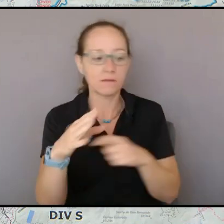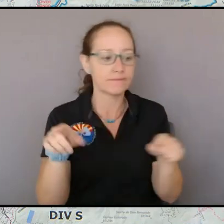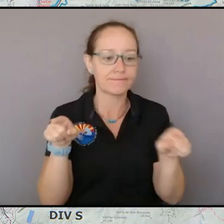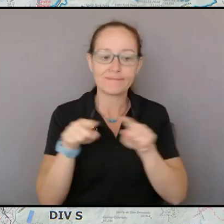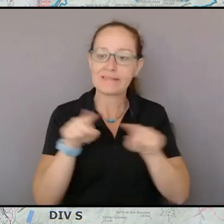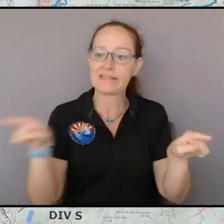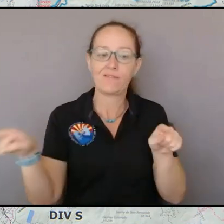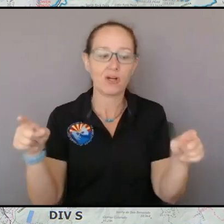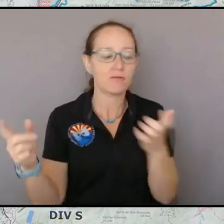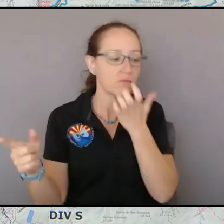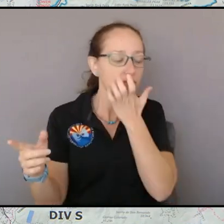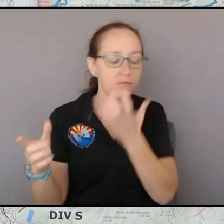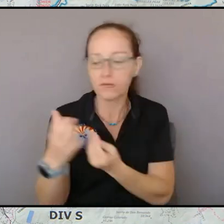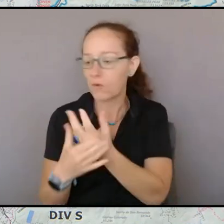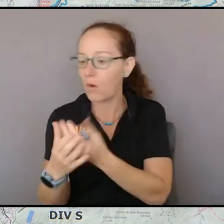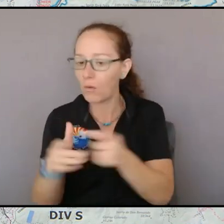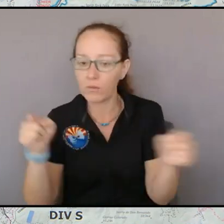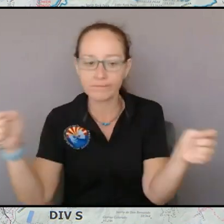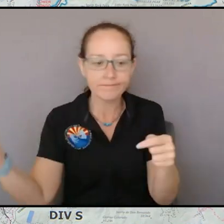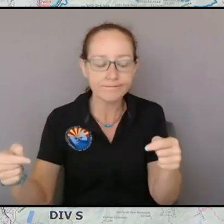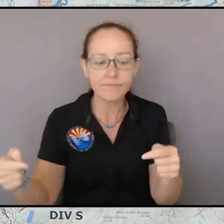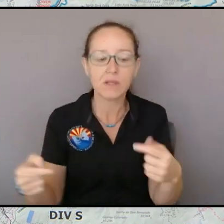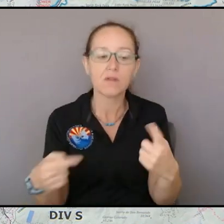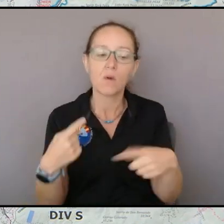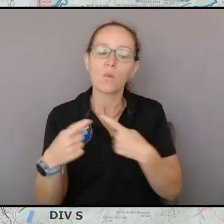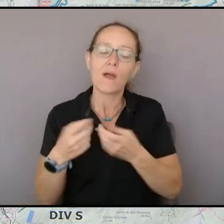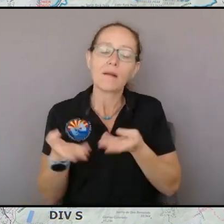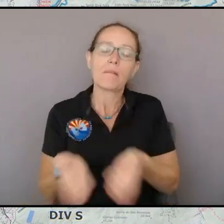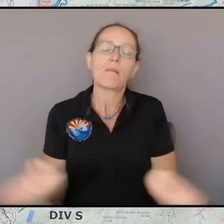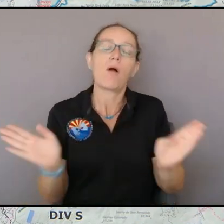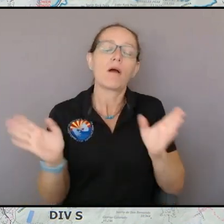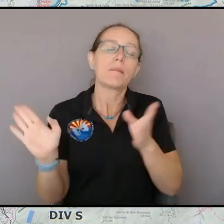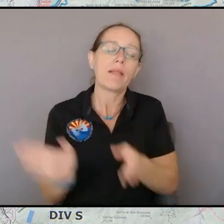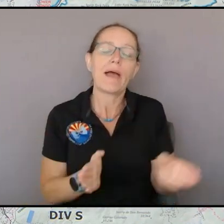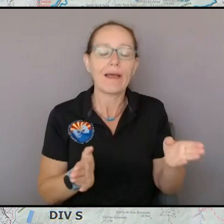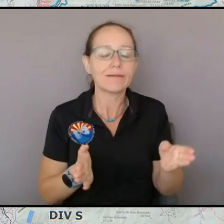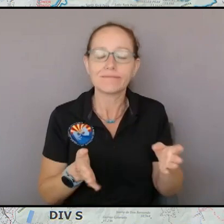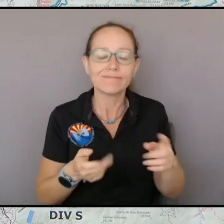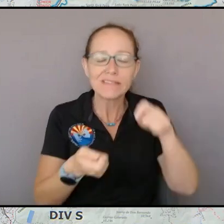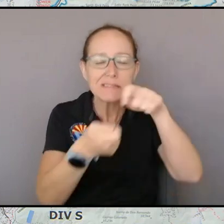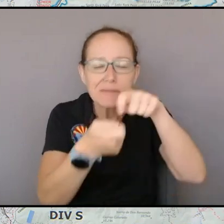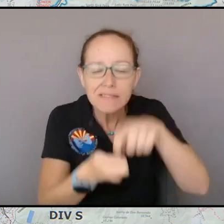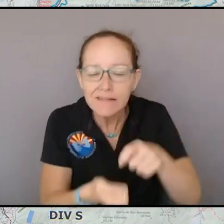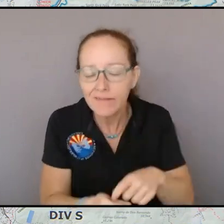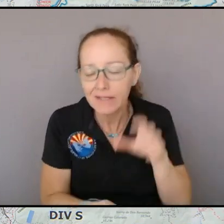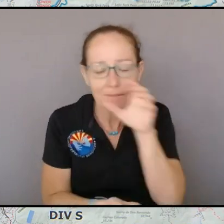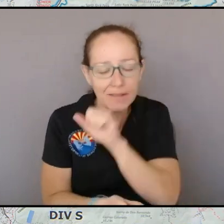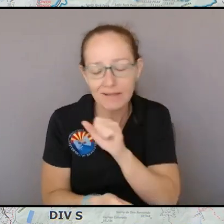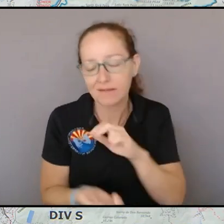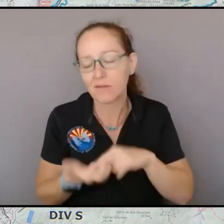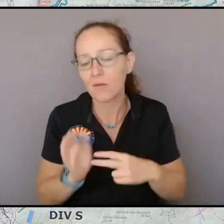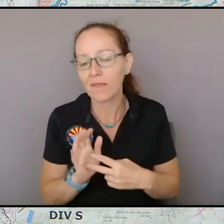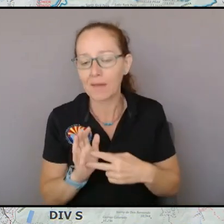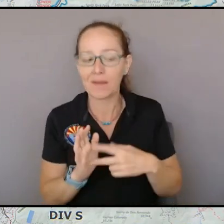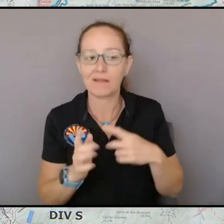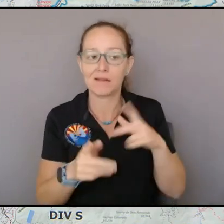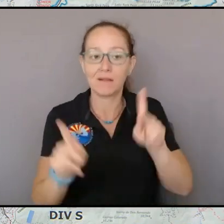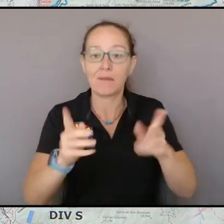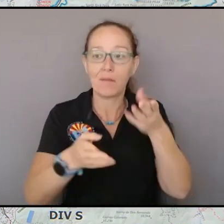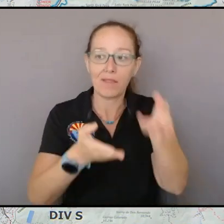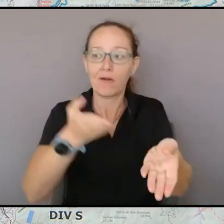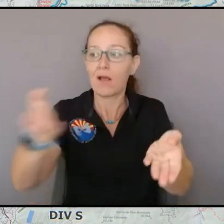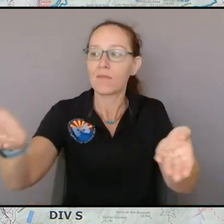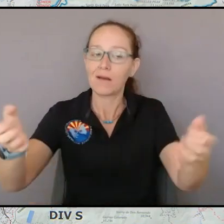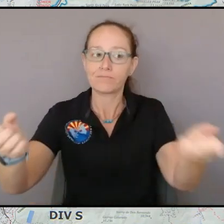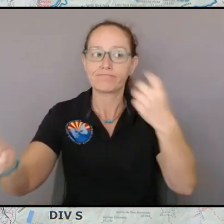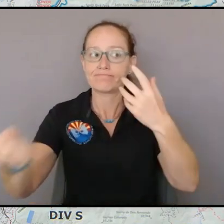why this process that we do is cyclical and we get information from the field to help continue to improve that plan and